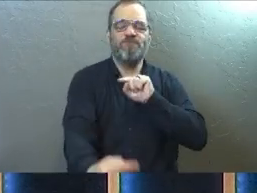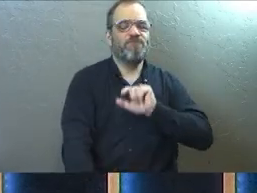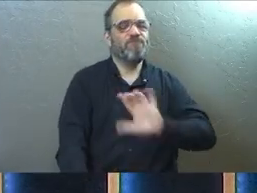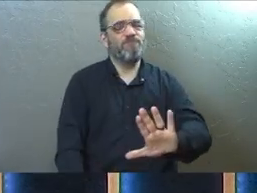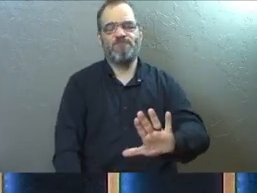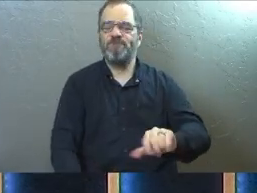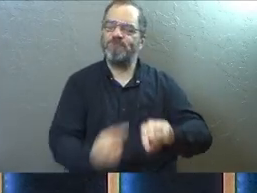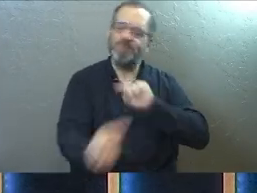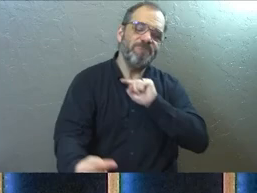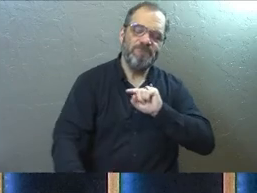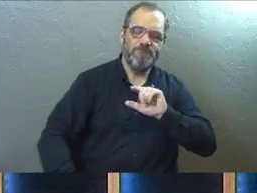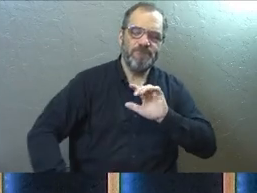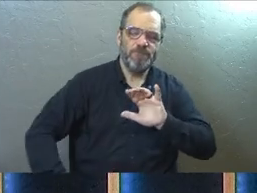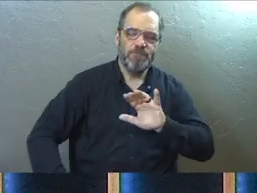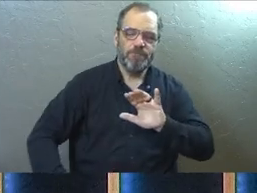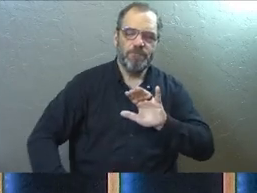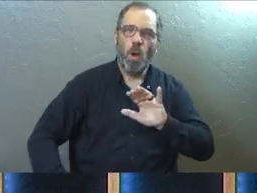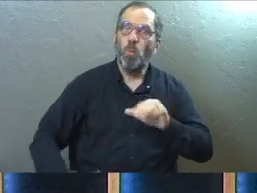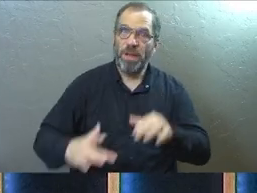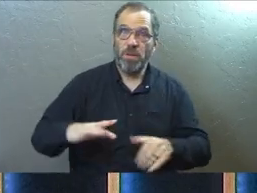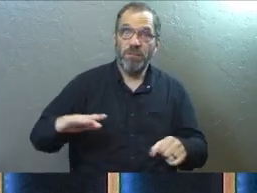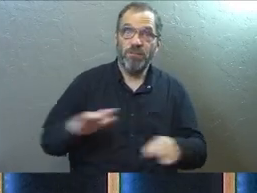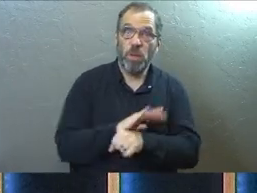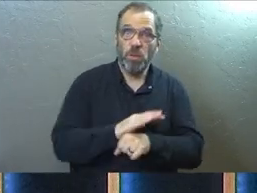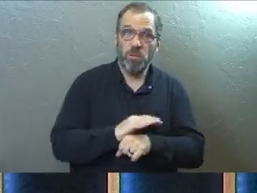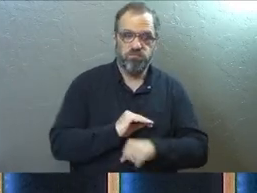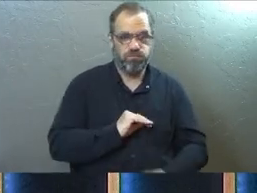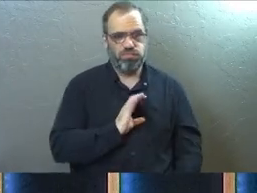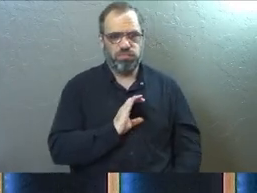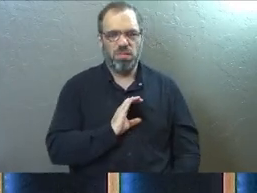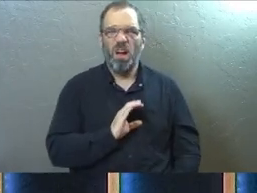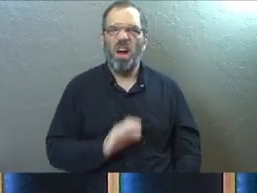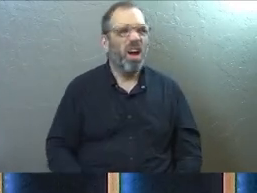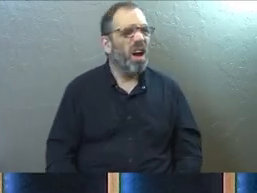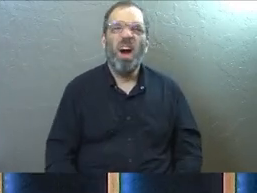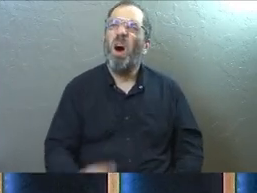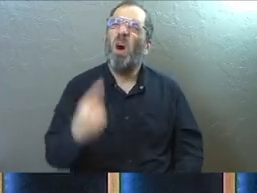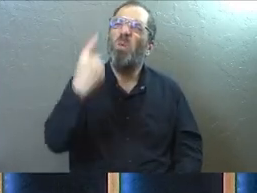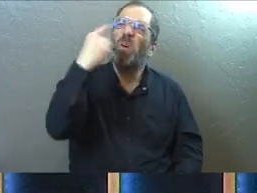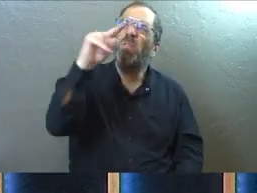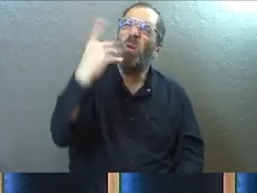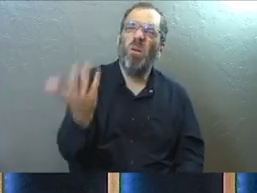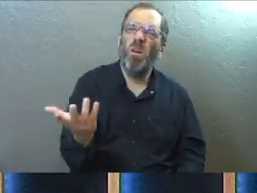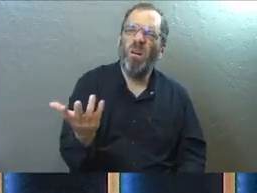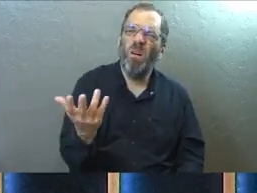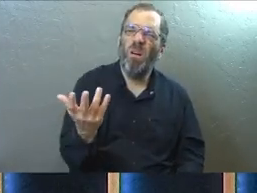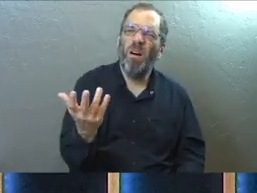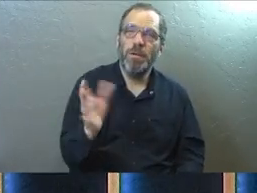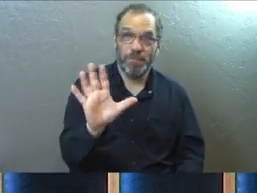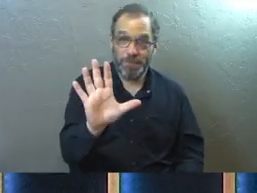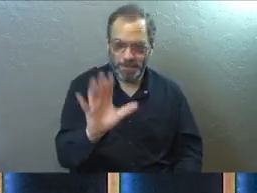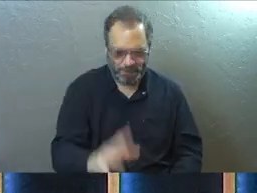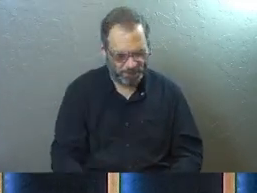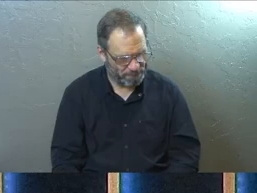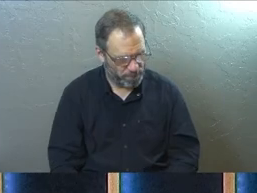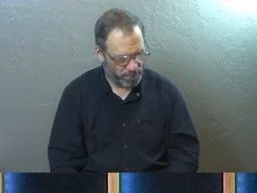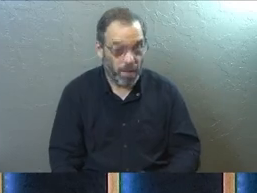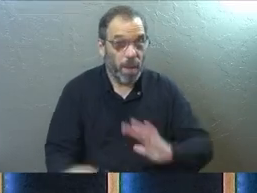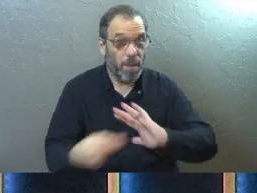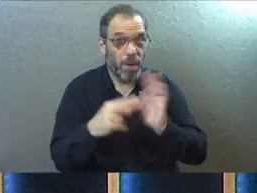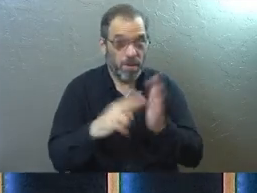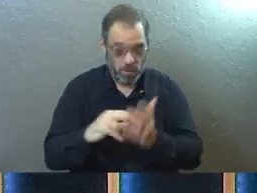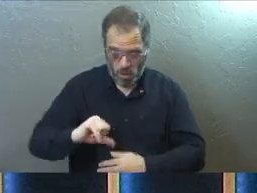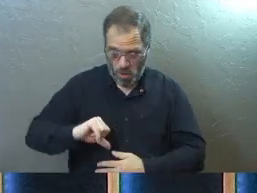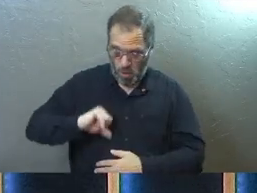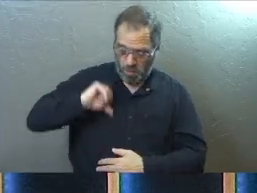against you when you're full of pride. Well, why in the world would he do that? Here's why. Because